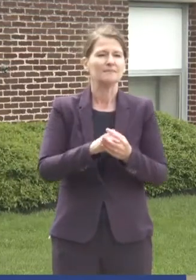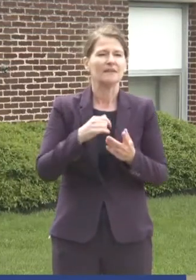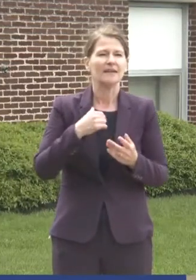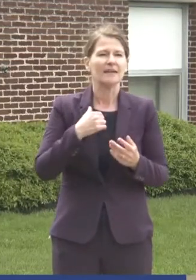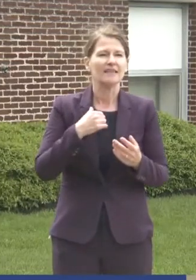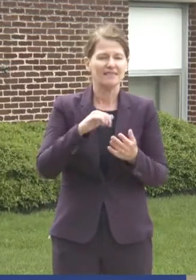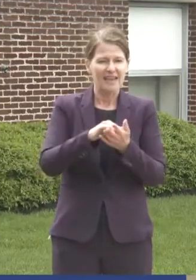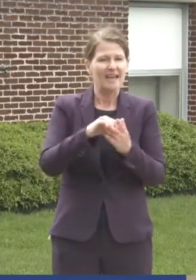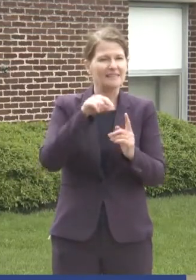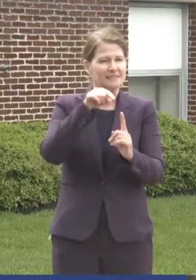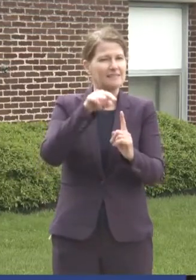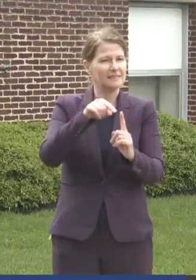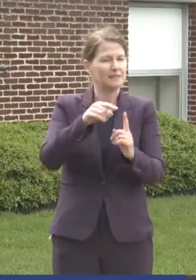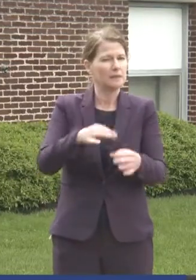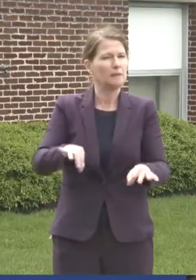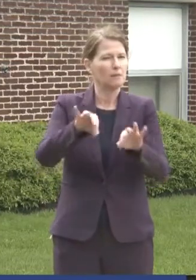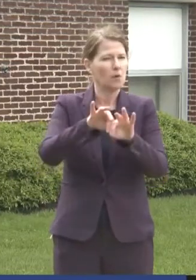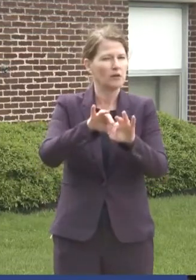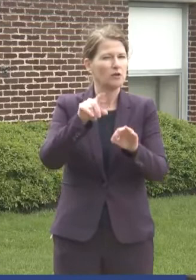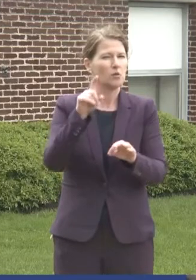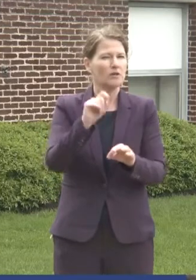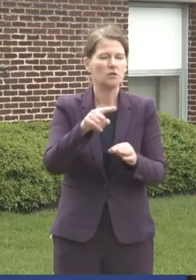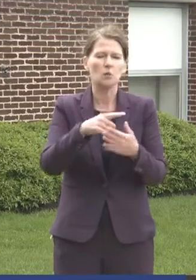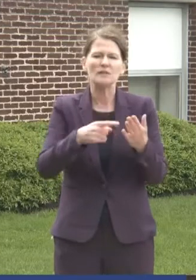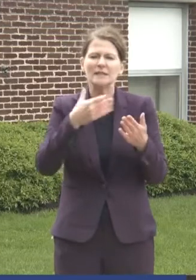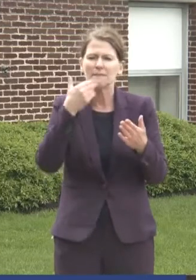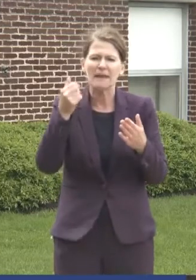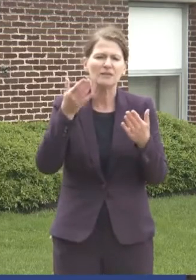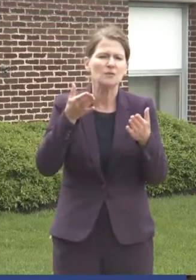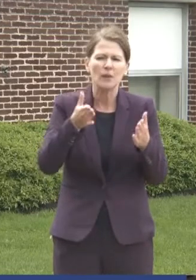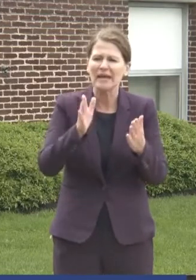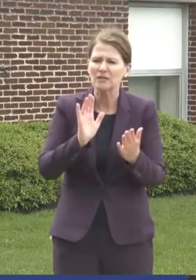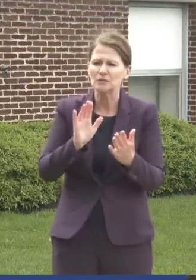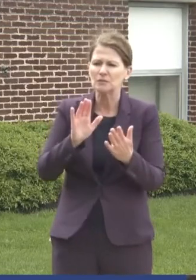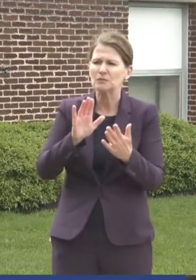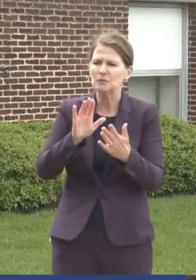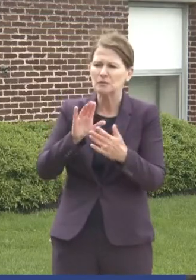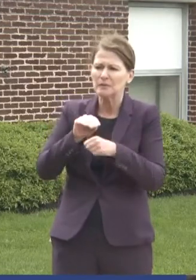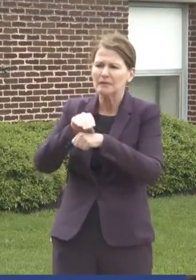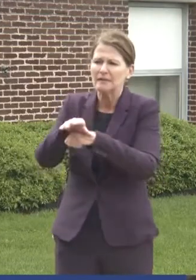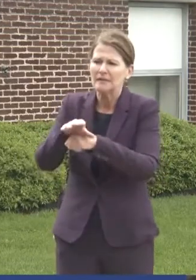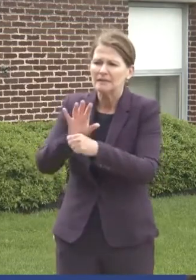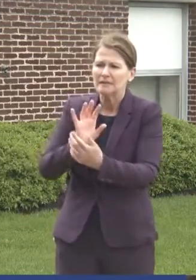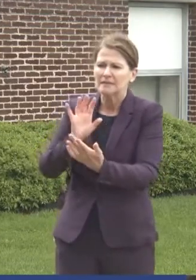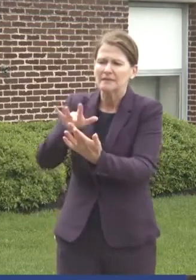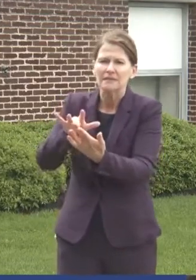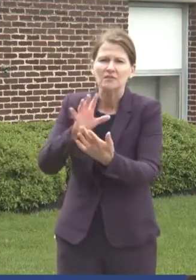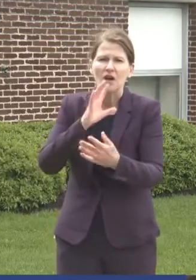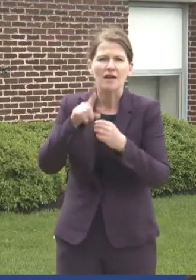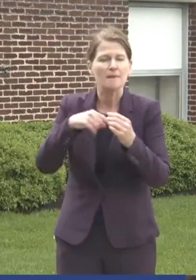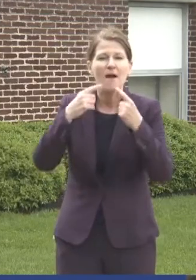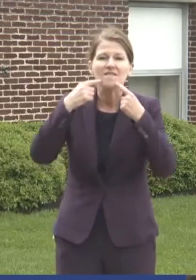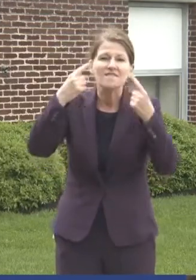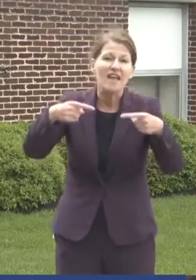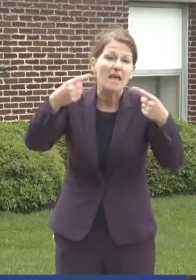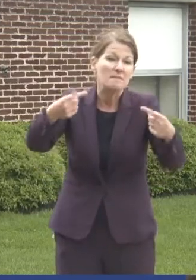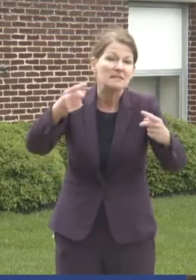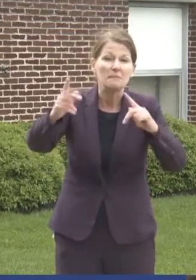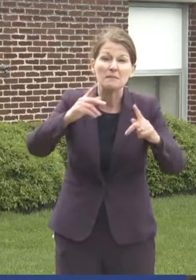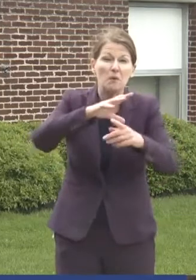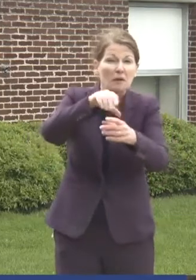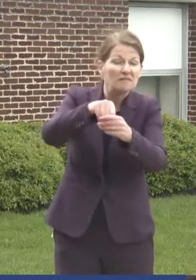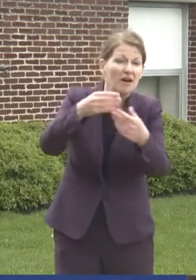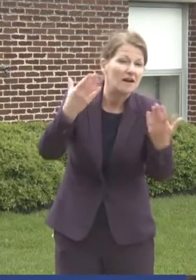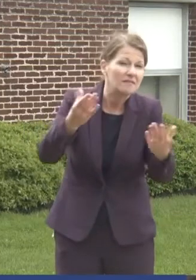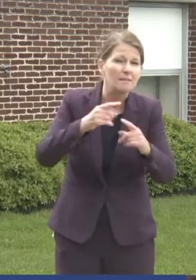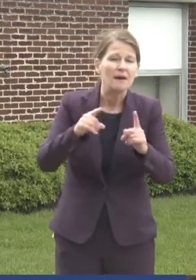that that's that is the crux of the question. What is the best way to reach out? I mean, you think about all kinds of famous people who, but actually